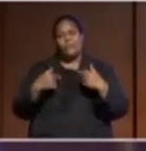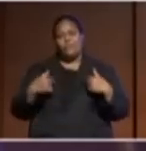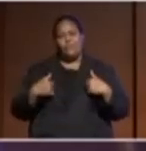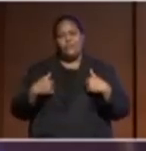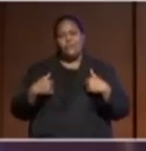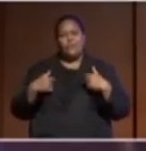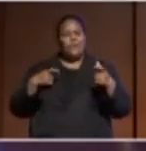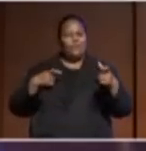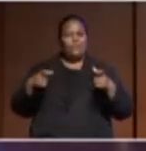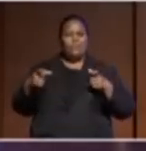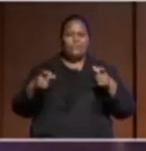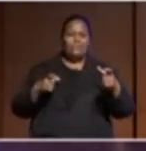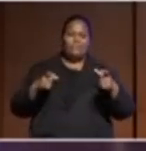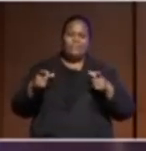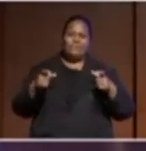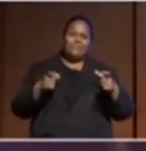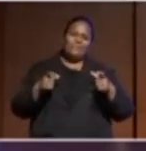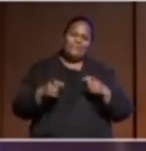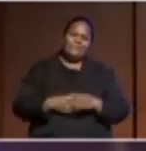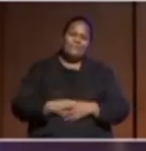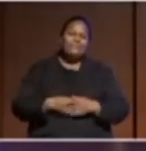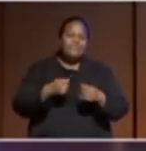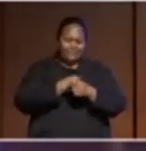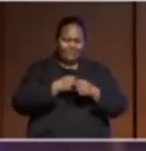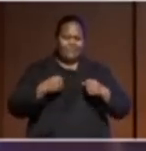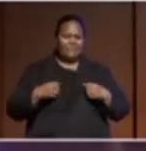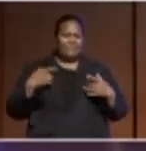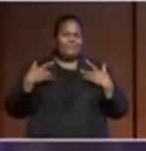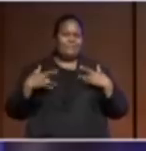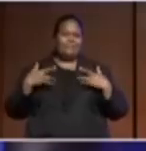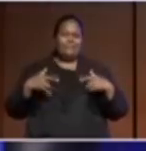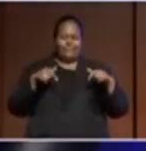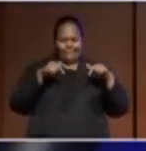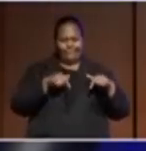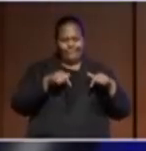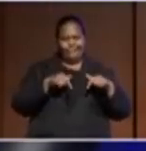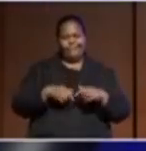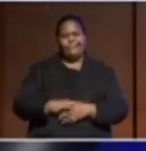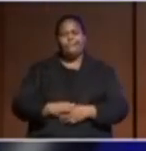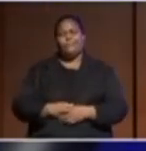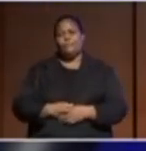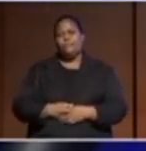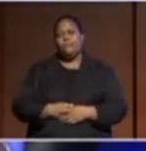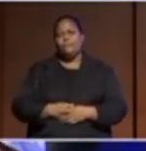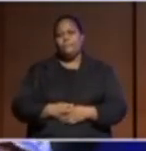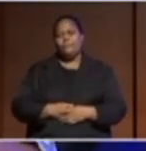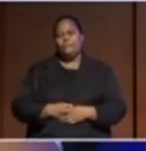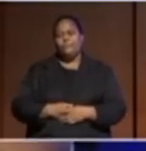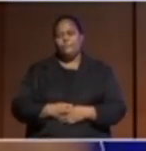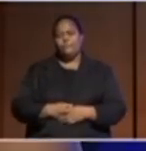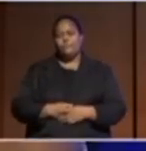control of our lives? I mean, Simon has said,